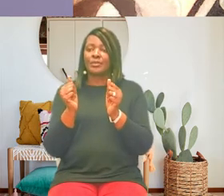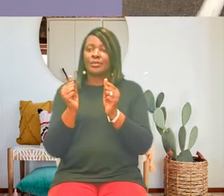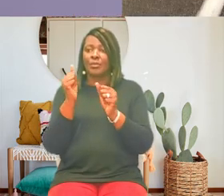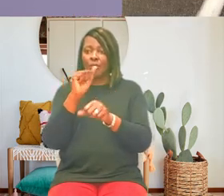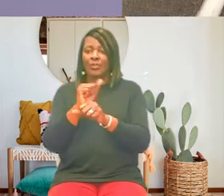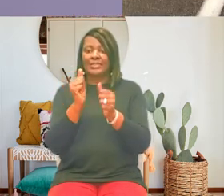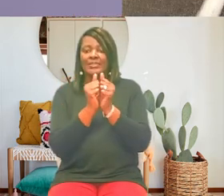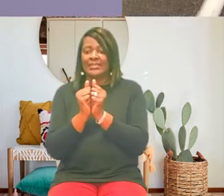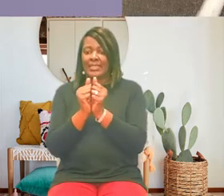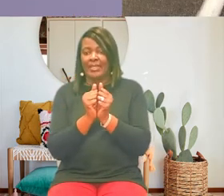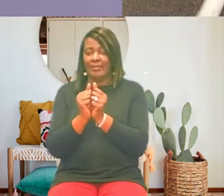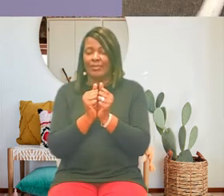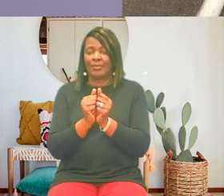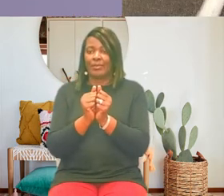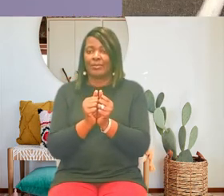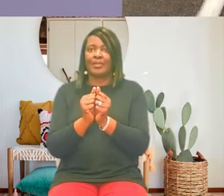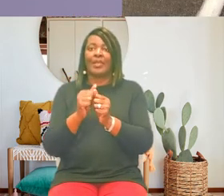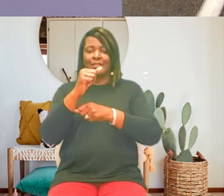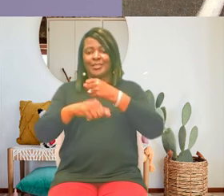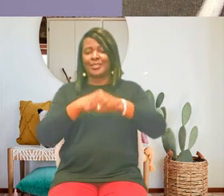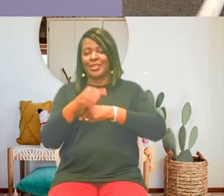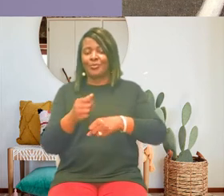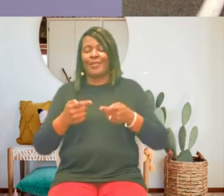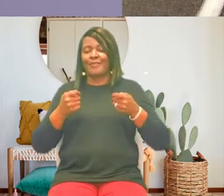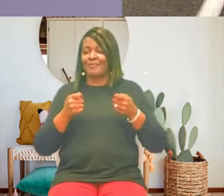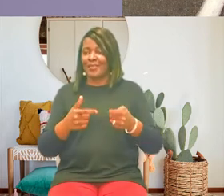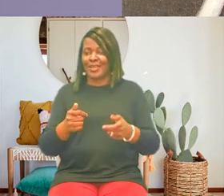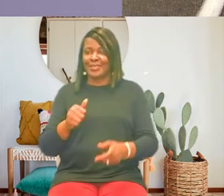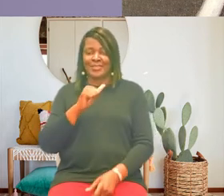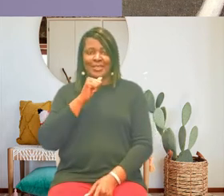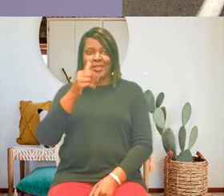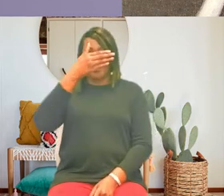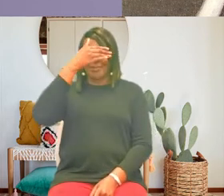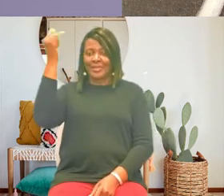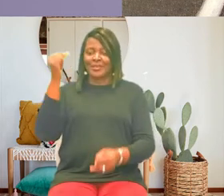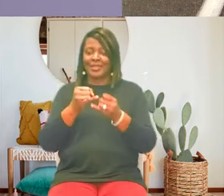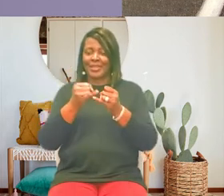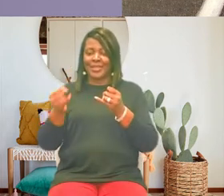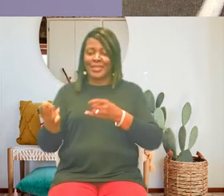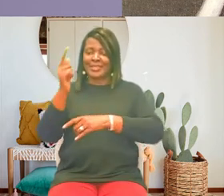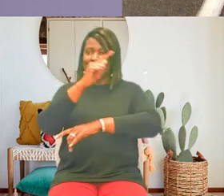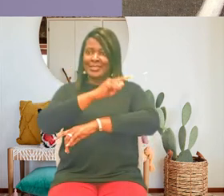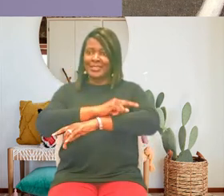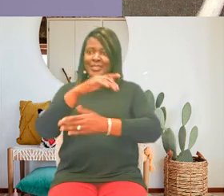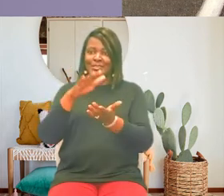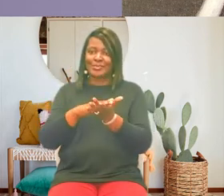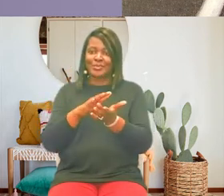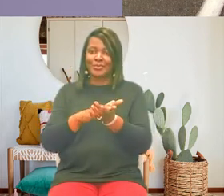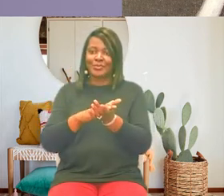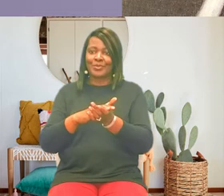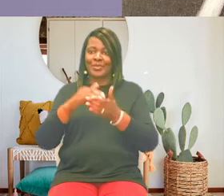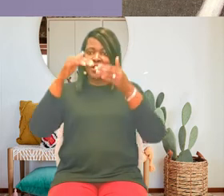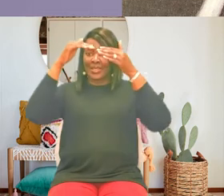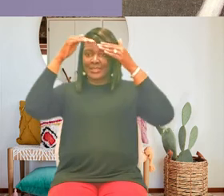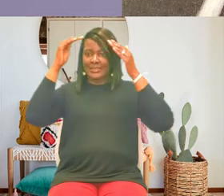along the year zoomed past so fast i could hardly believe it on the last day of school sister